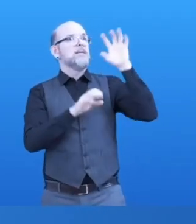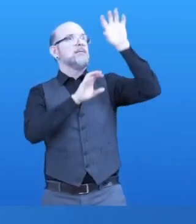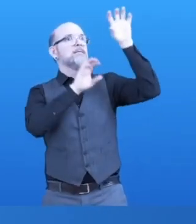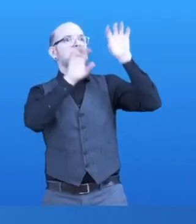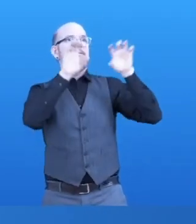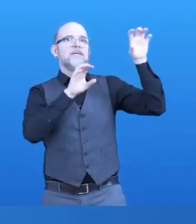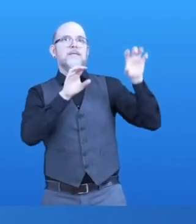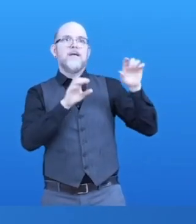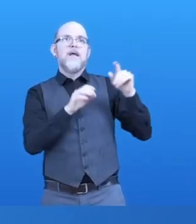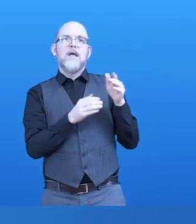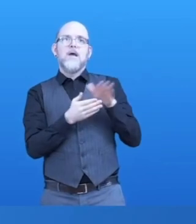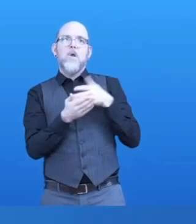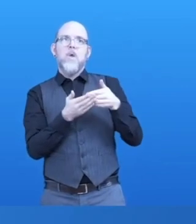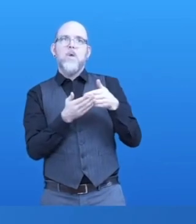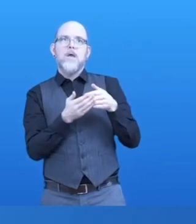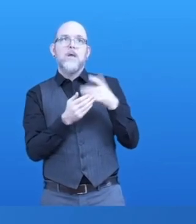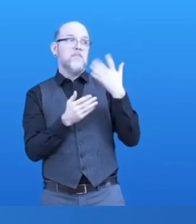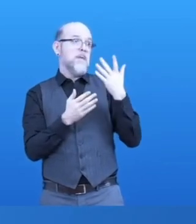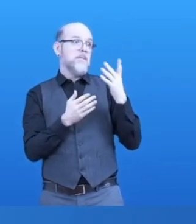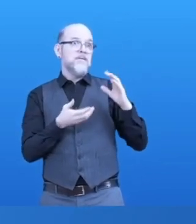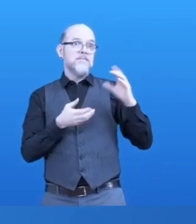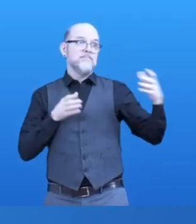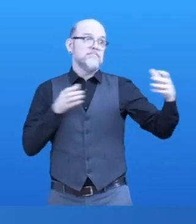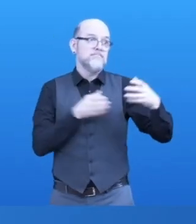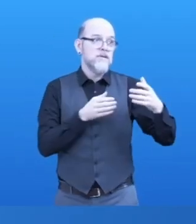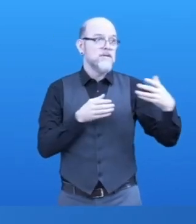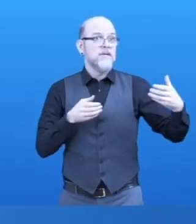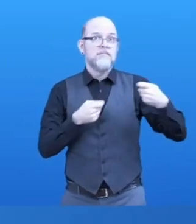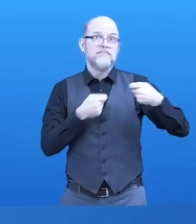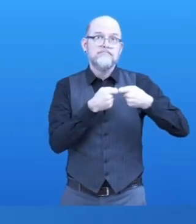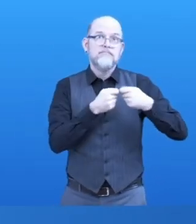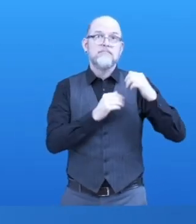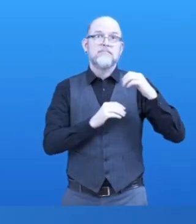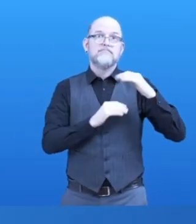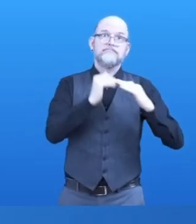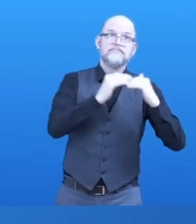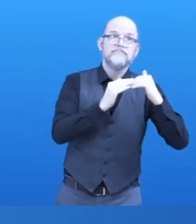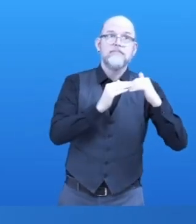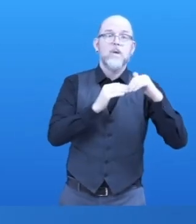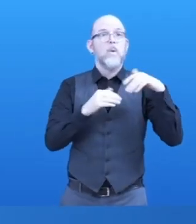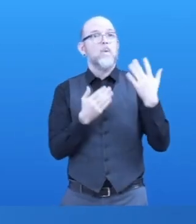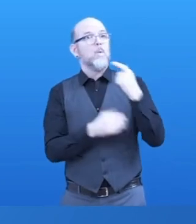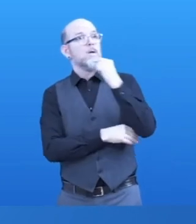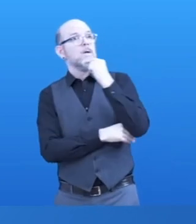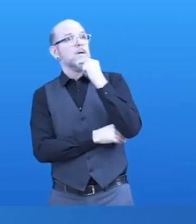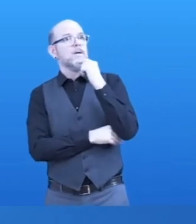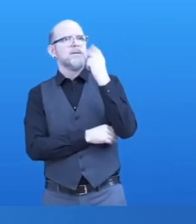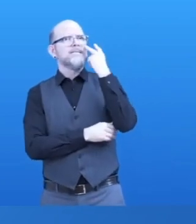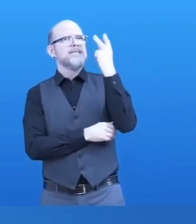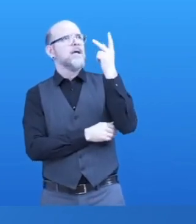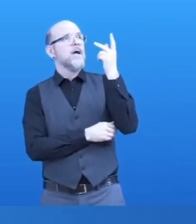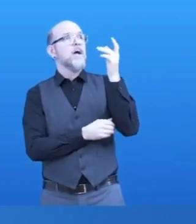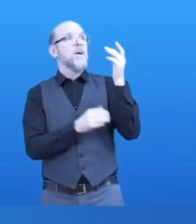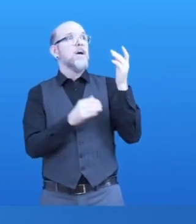the more of these areas that are yellow and green, the more likely it is that our products will be successful.